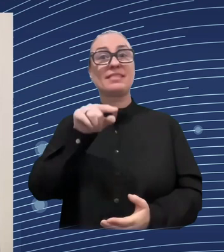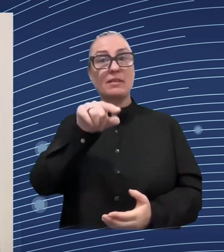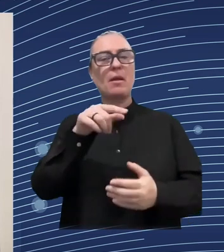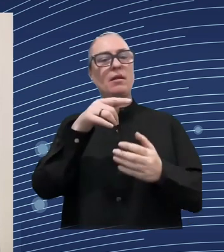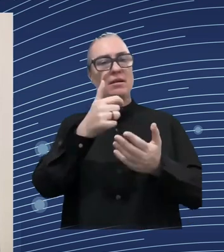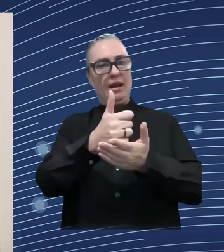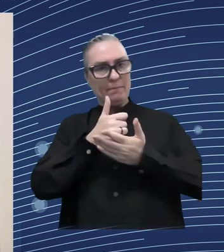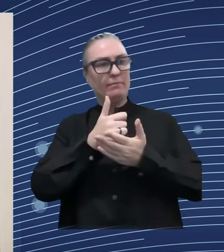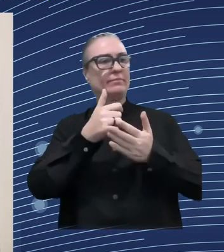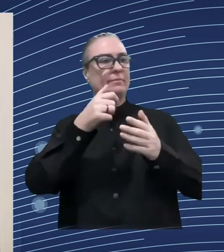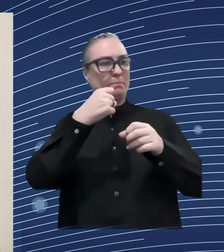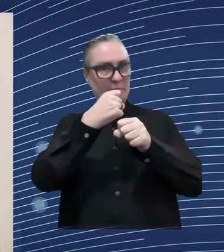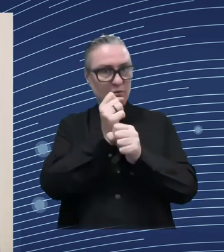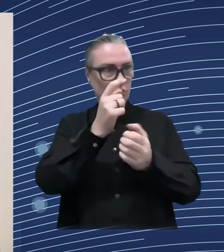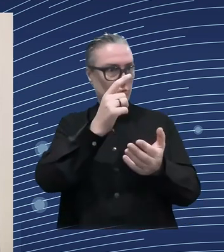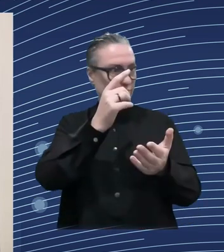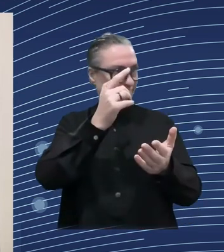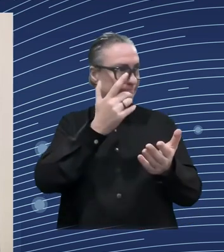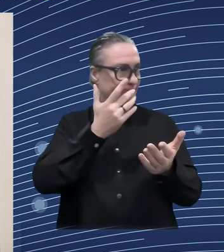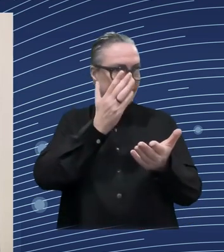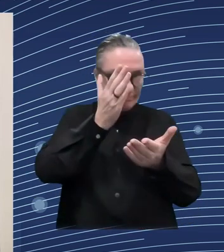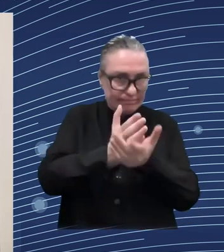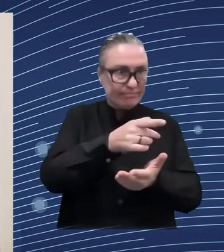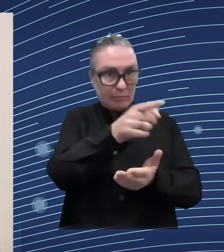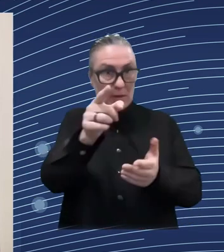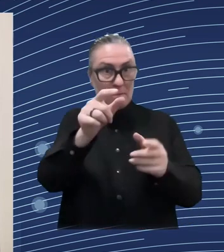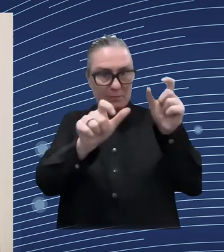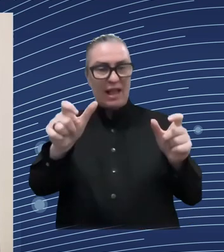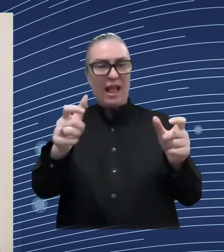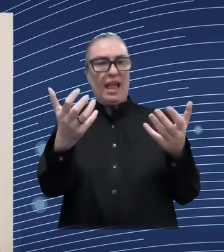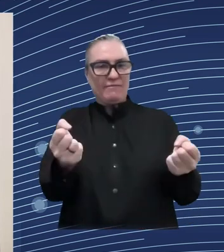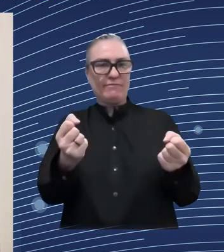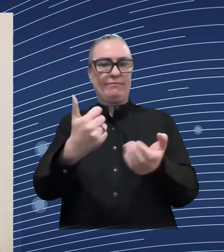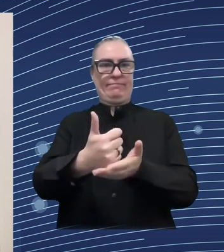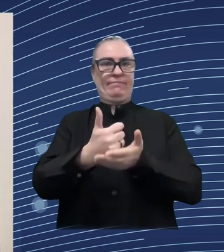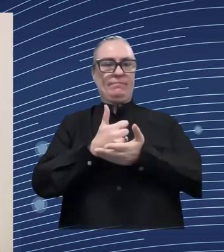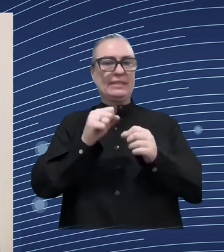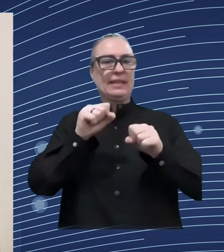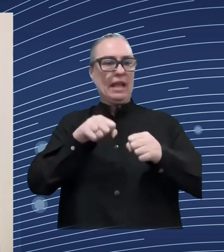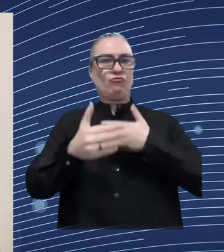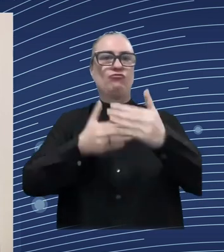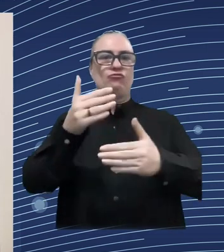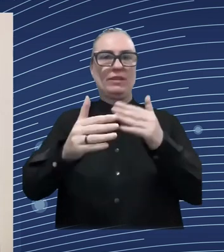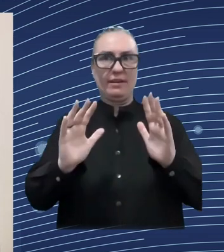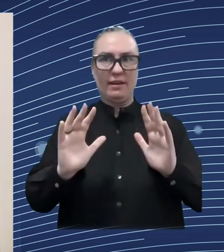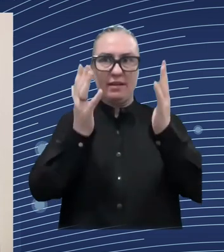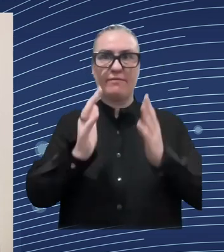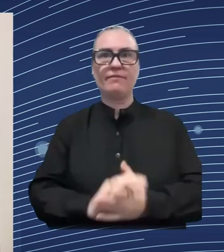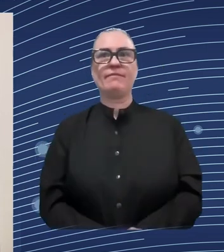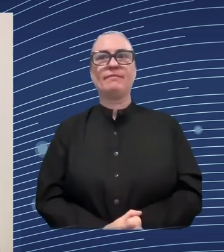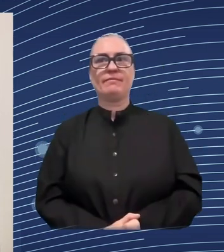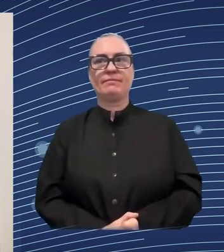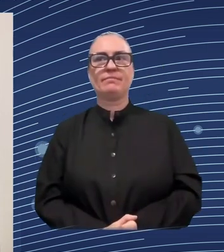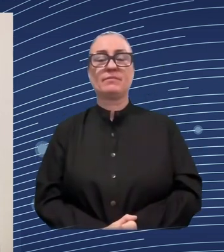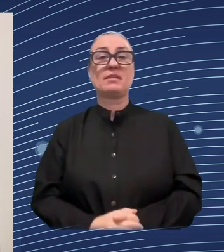individuals during the employment process and as well as introducing legislation to encourage and provide incentives to employers